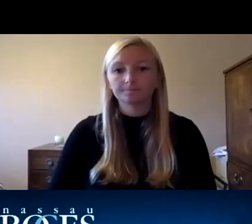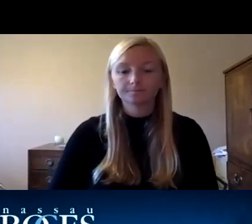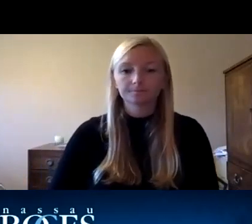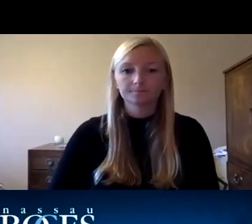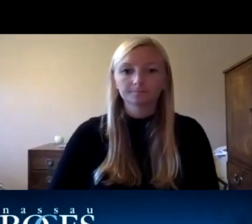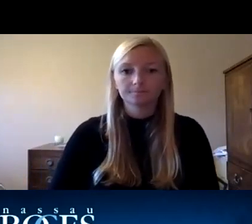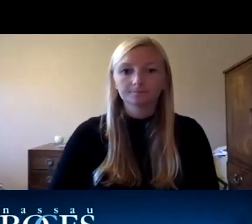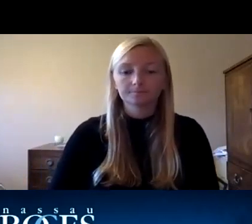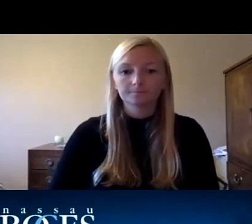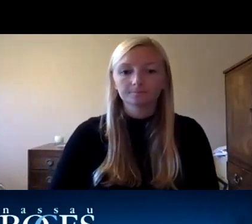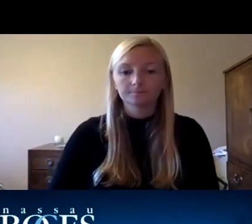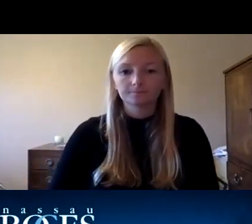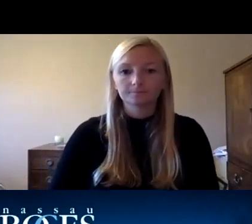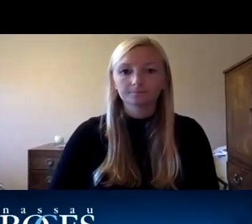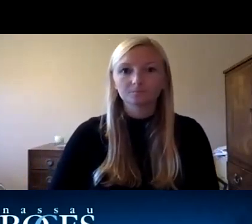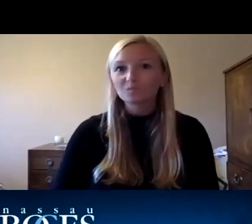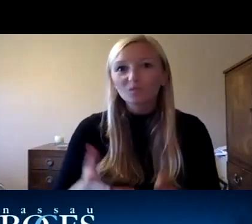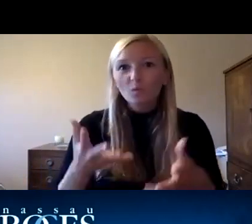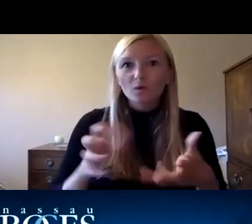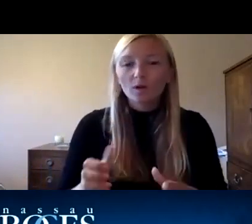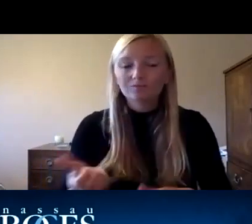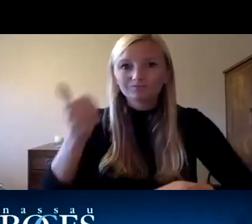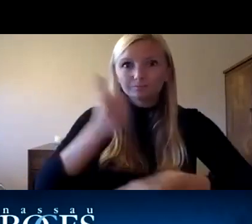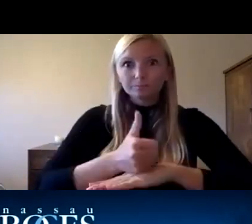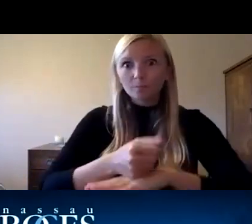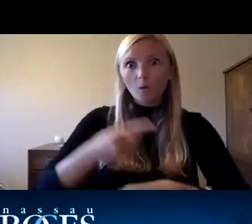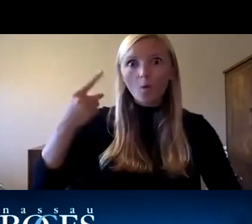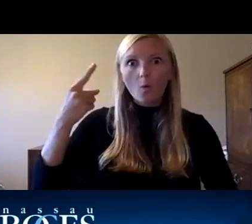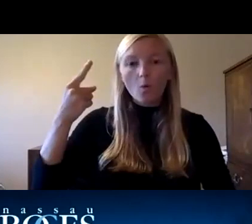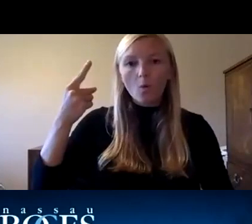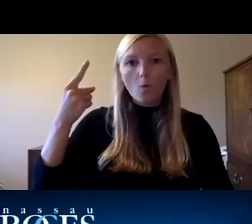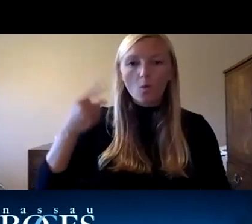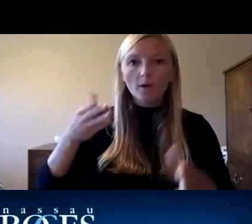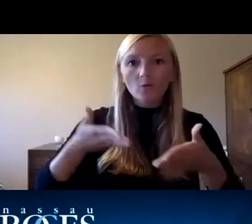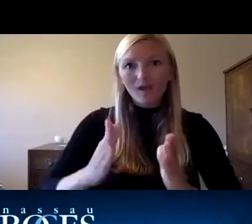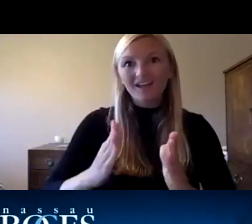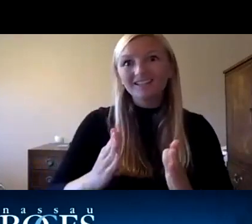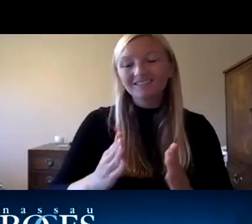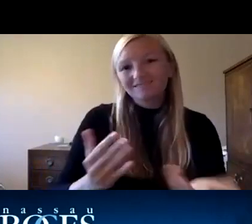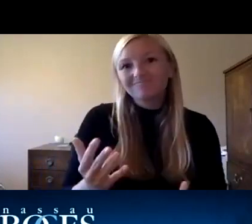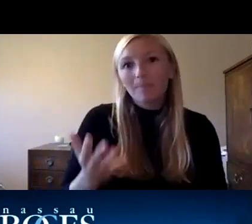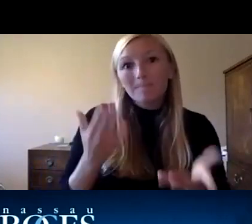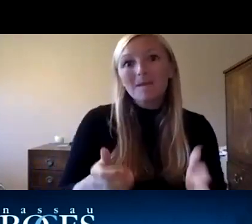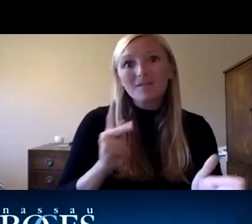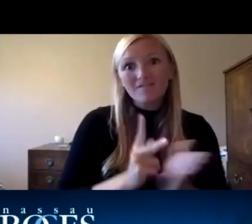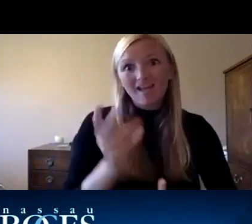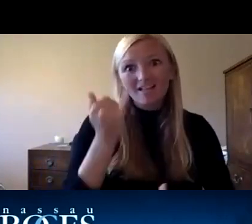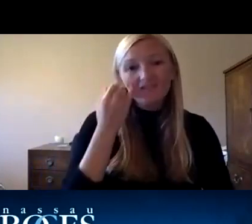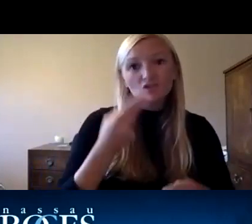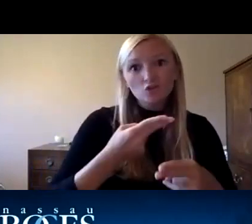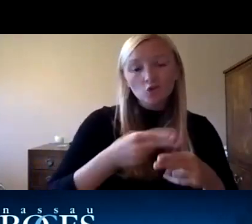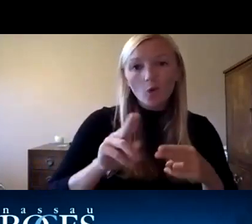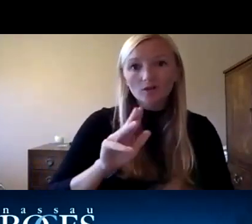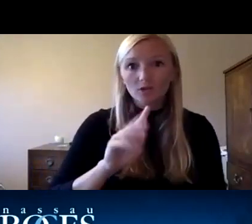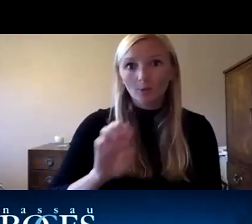creating these boiler template solutions that will most likely end up failing um you know in the short term and maybe long